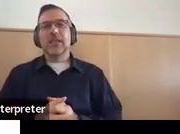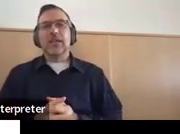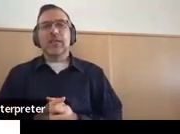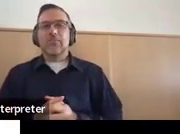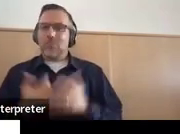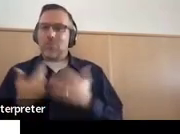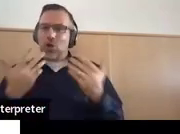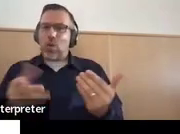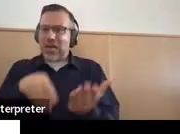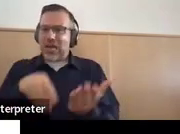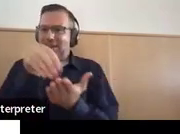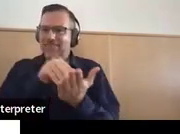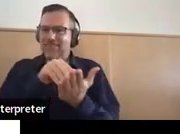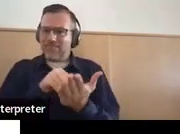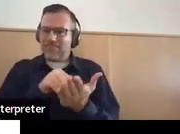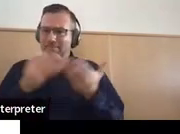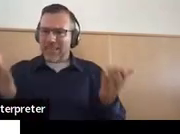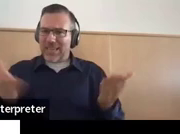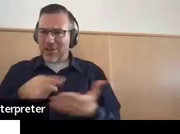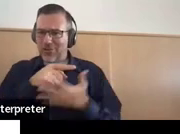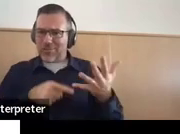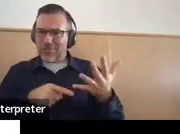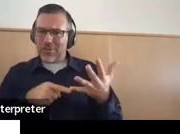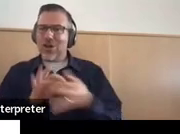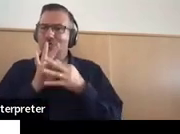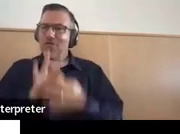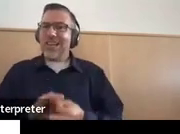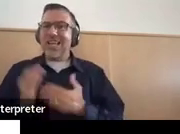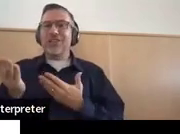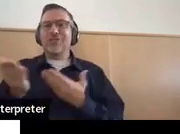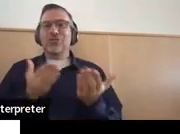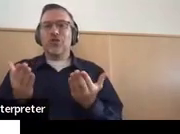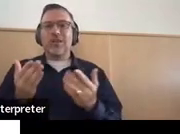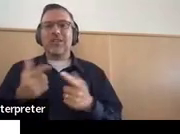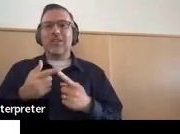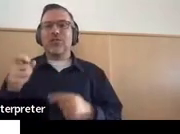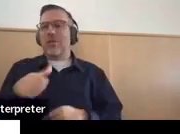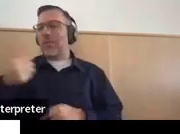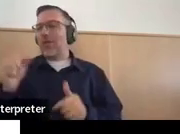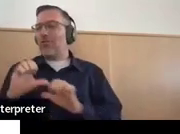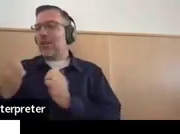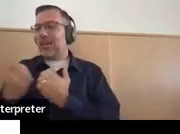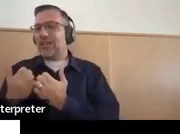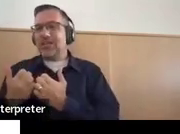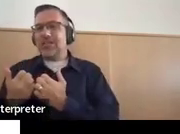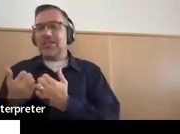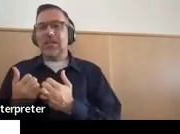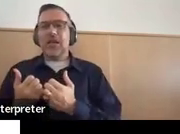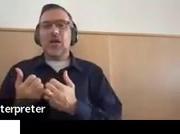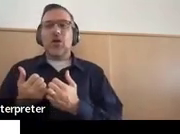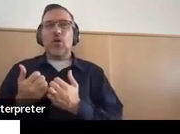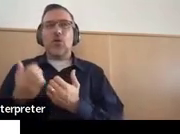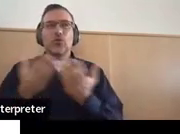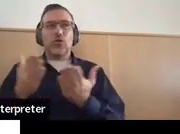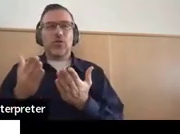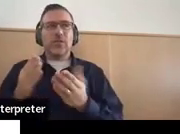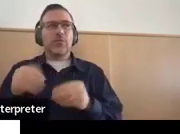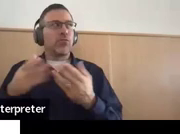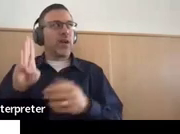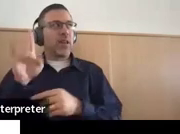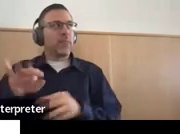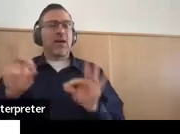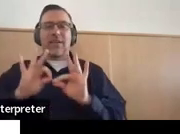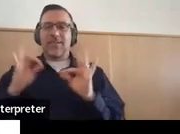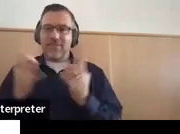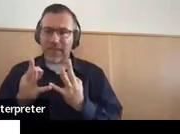here. Related services, services from other agencies, services provided by families as appropriate to the child's